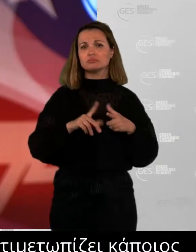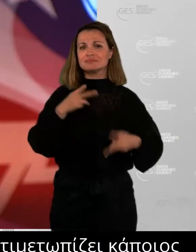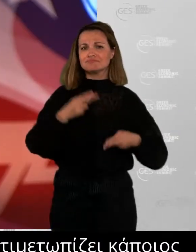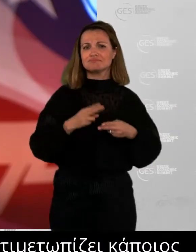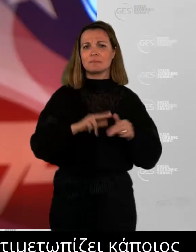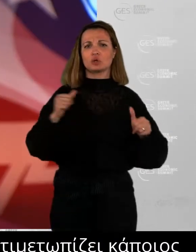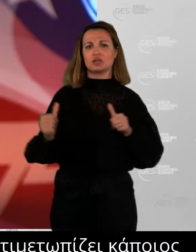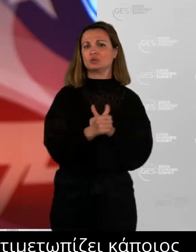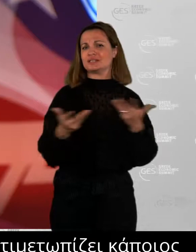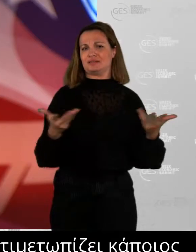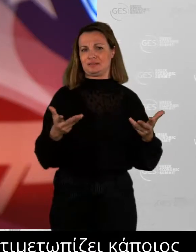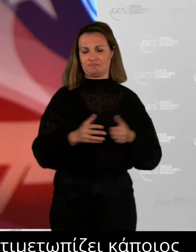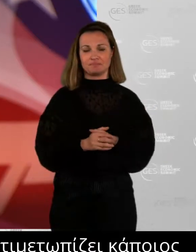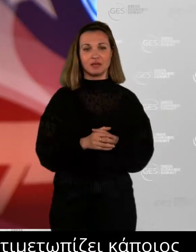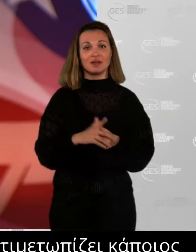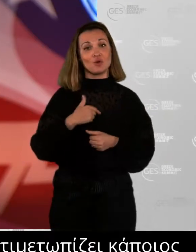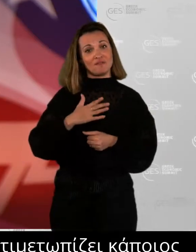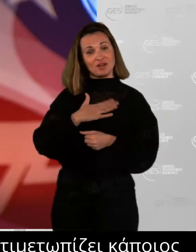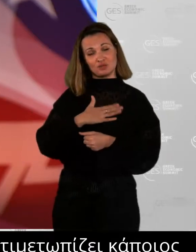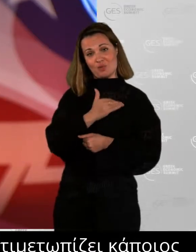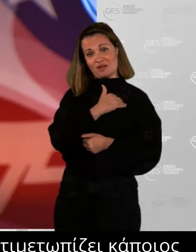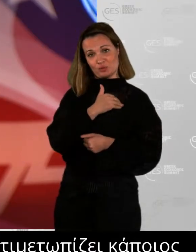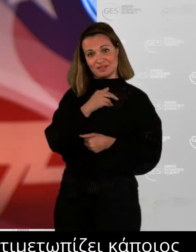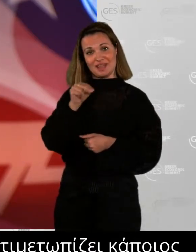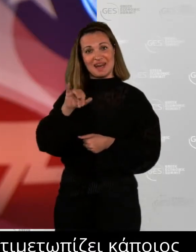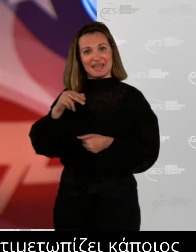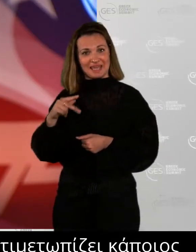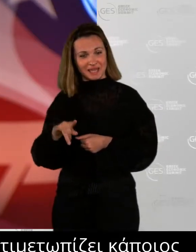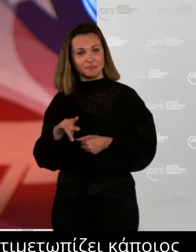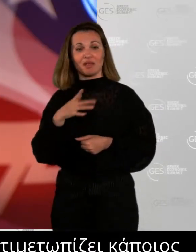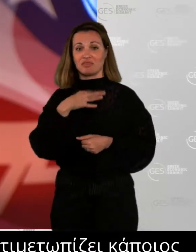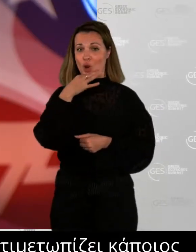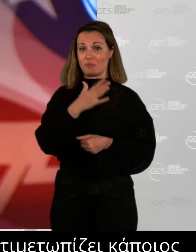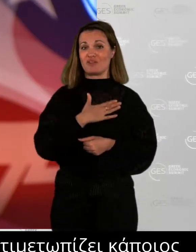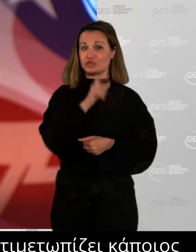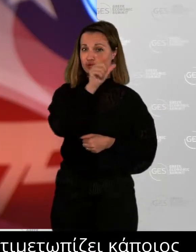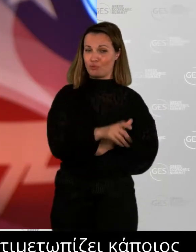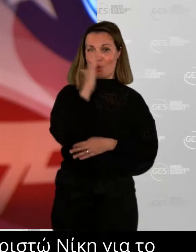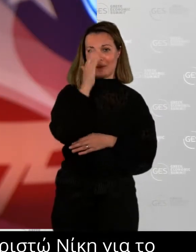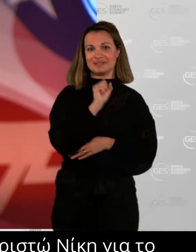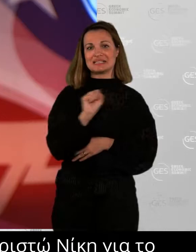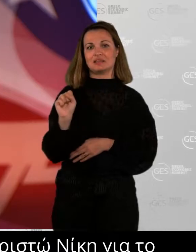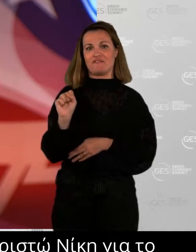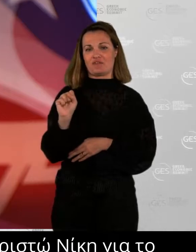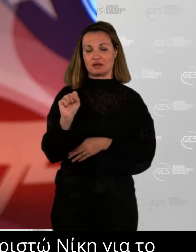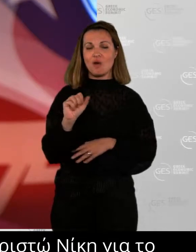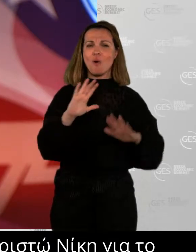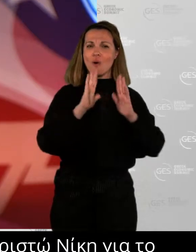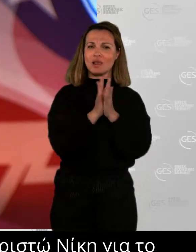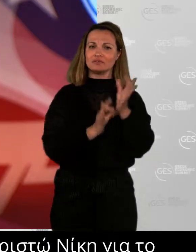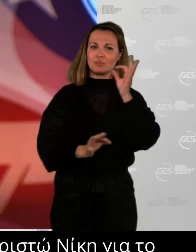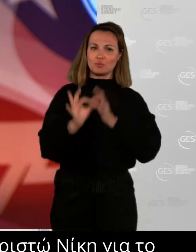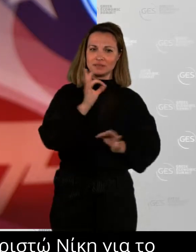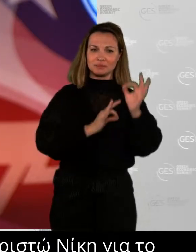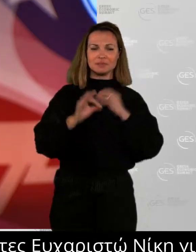Thank you, Nikki, for the question. And thank you, Steven, because all we heard, I think it was very inspiring. Now, I cannot